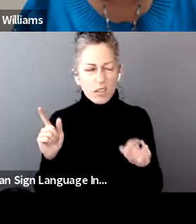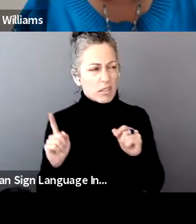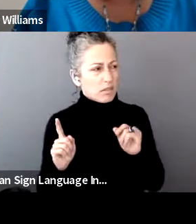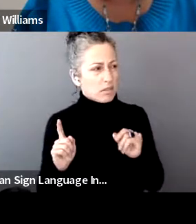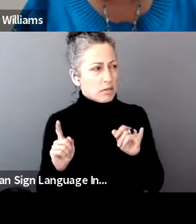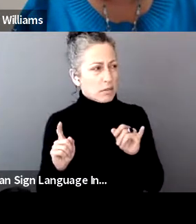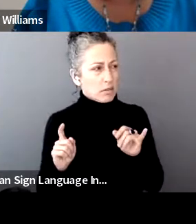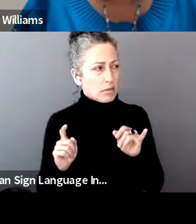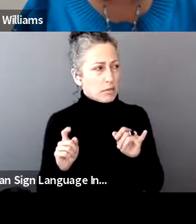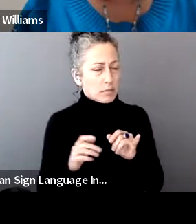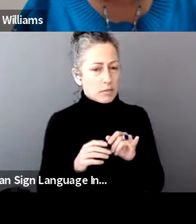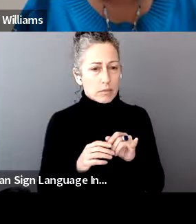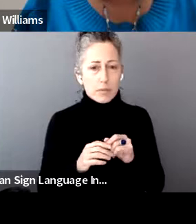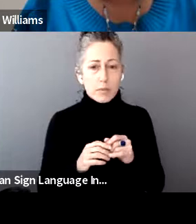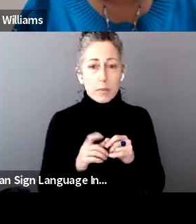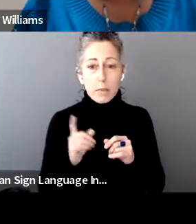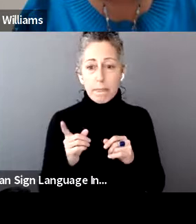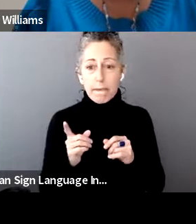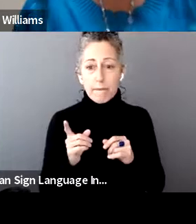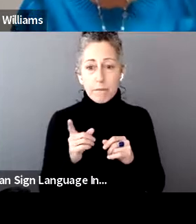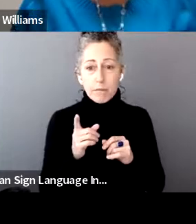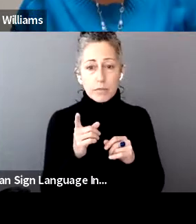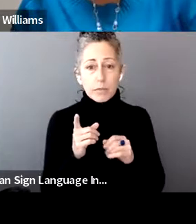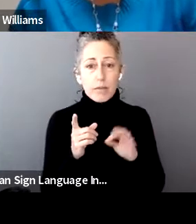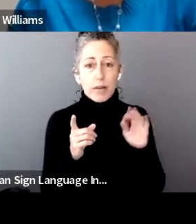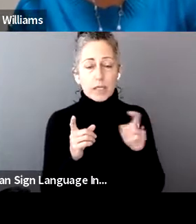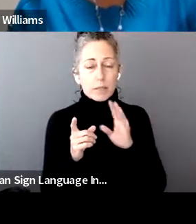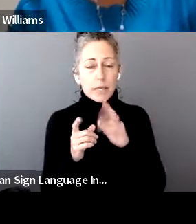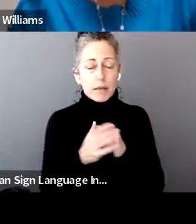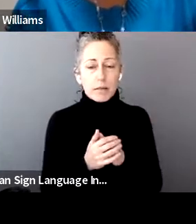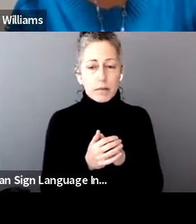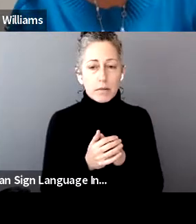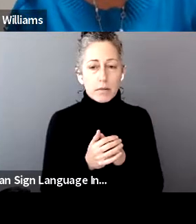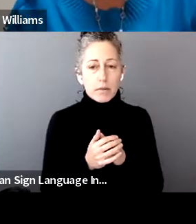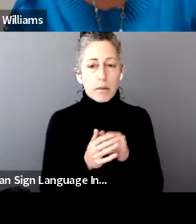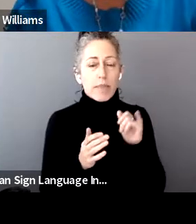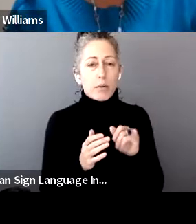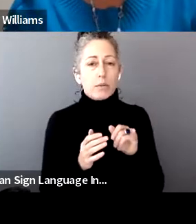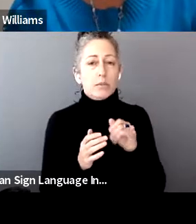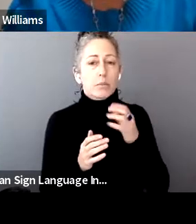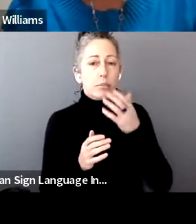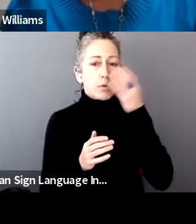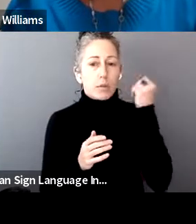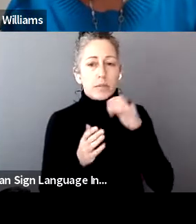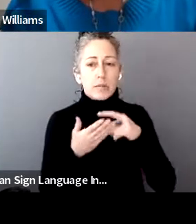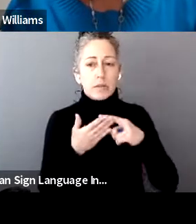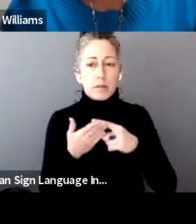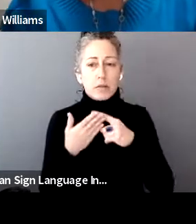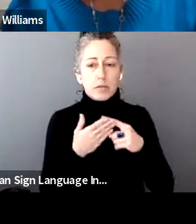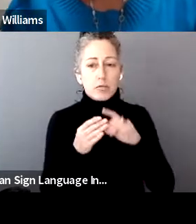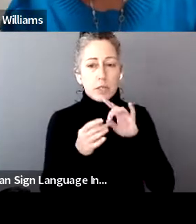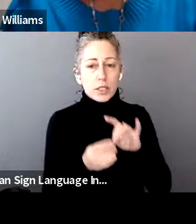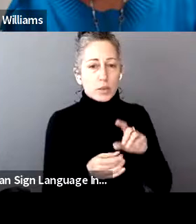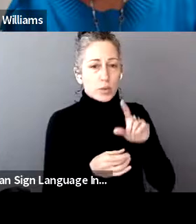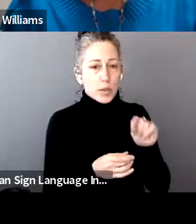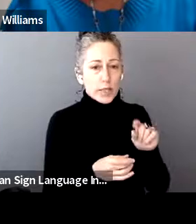question. I think that's due to our discussion on the 2020 unemployment